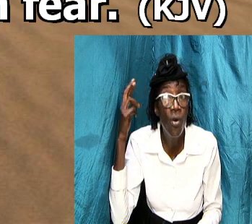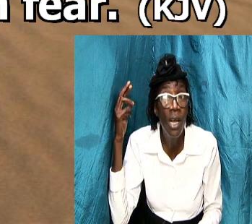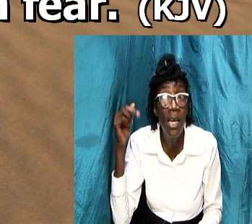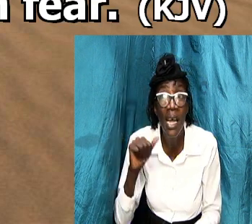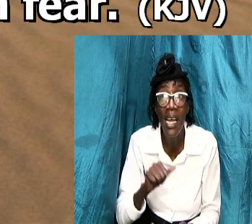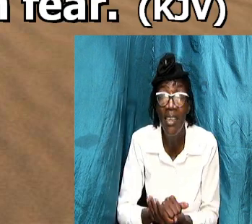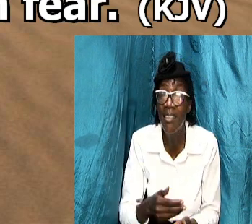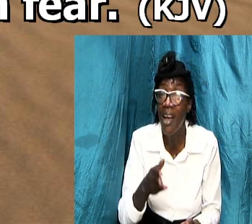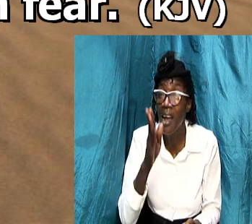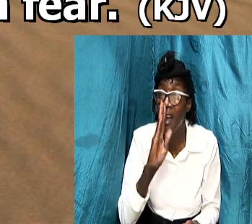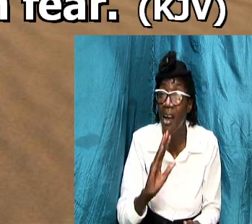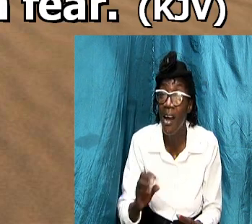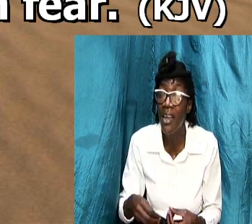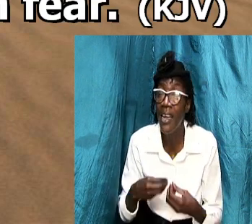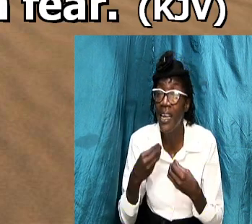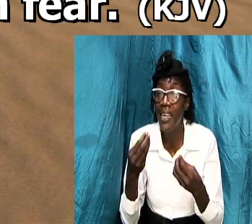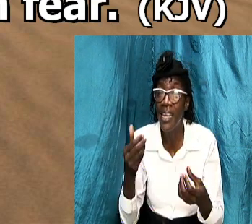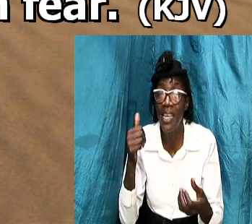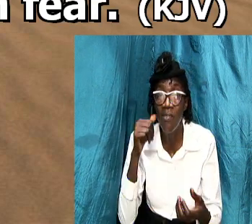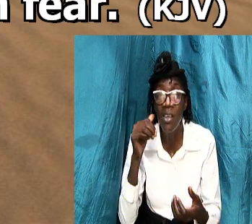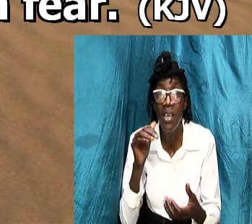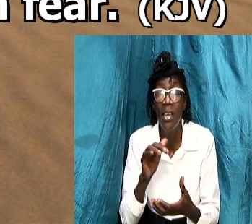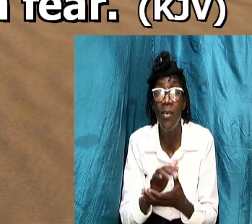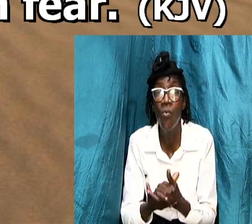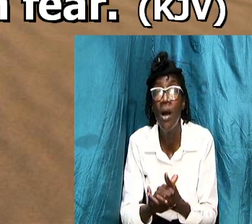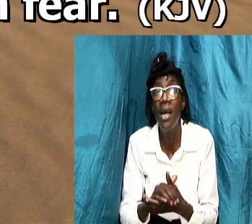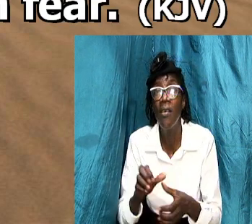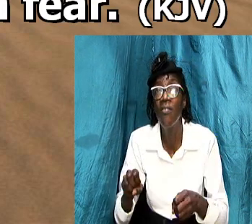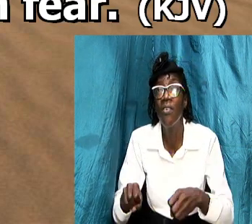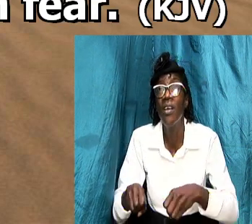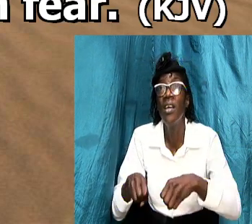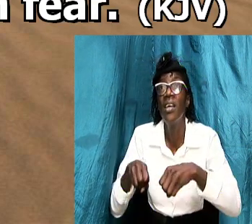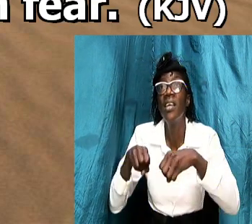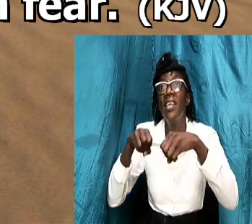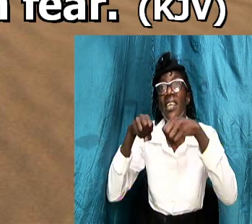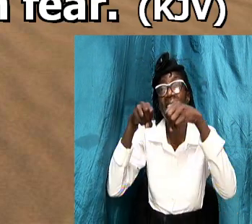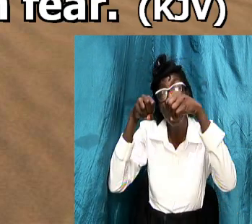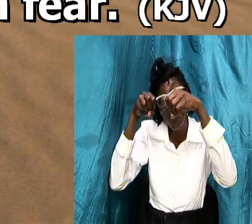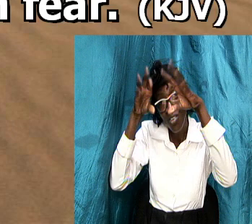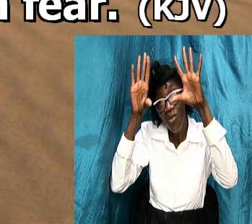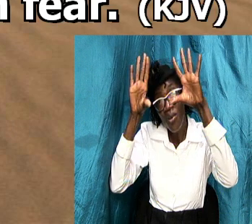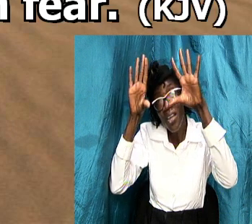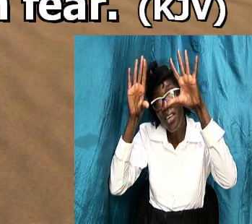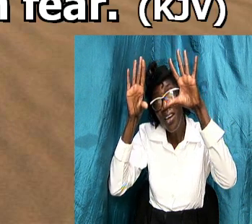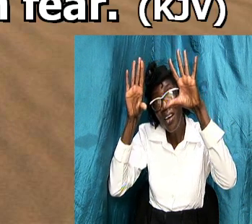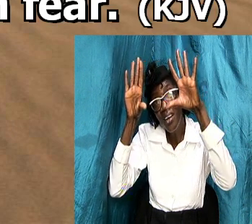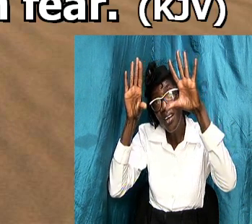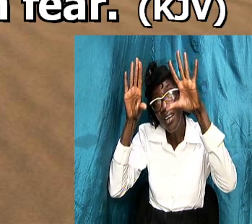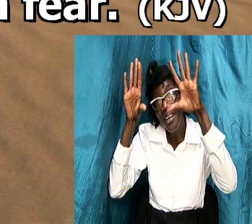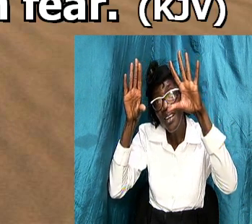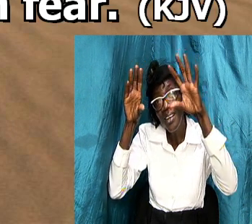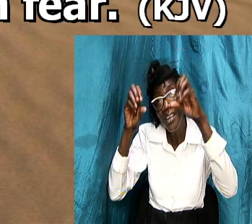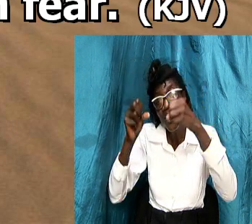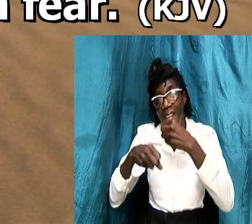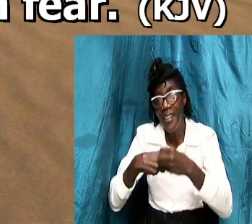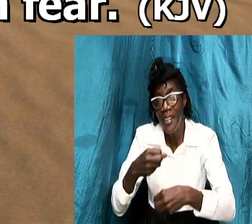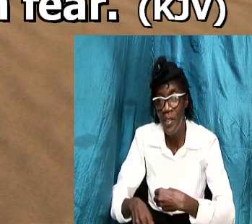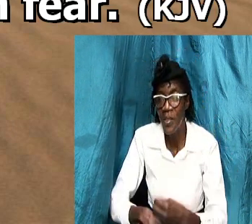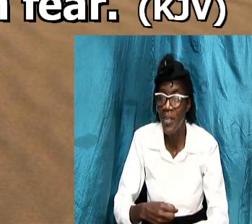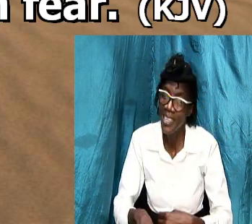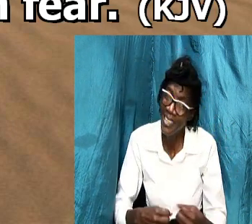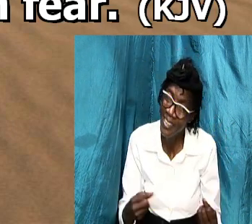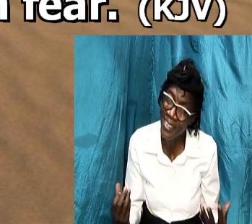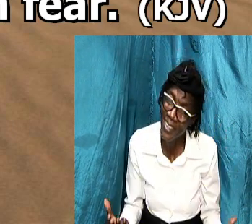the wife the yield sign just you know when you come to a roundabout you see a little triangular looking